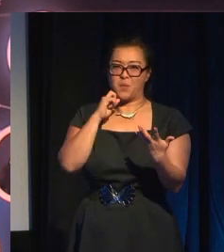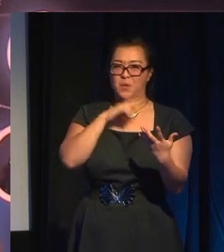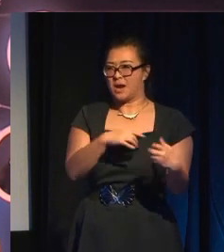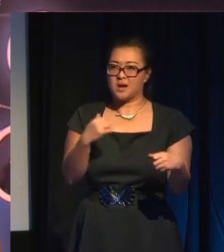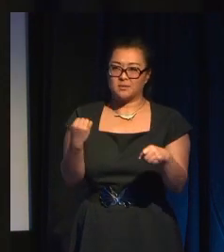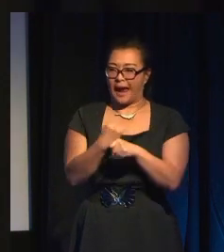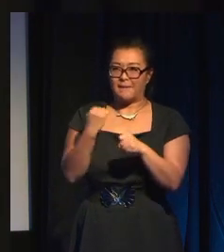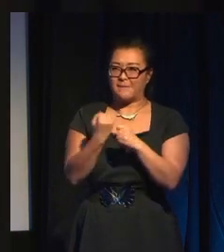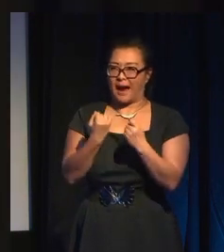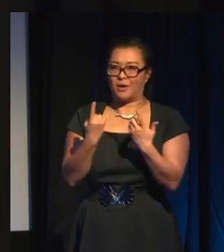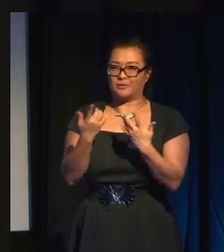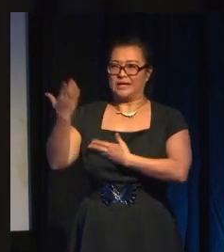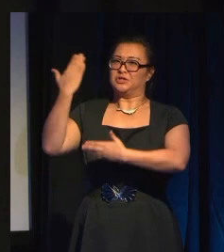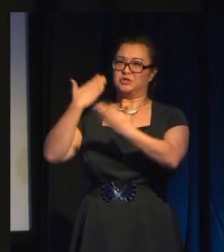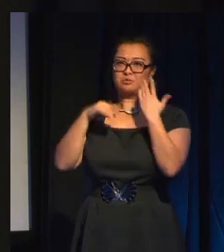and stuff.